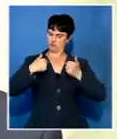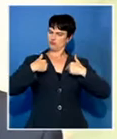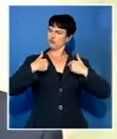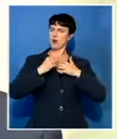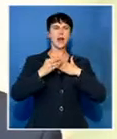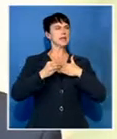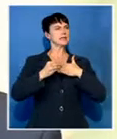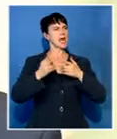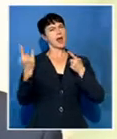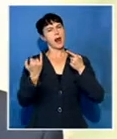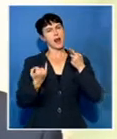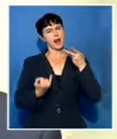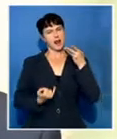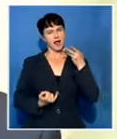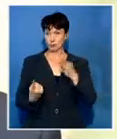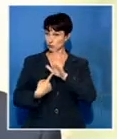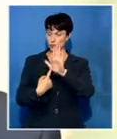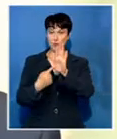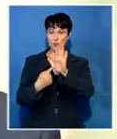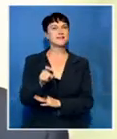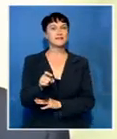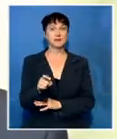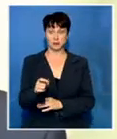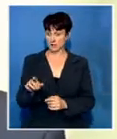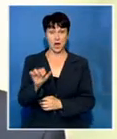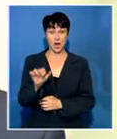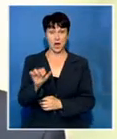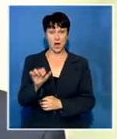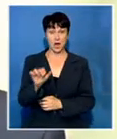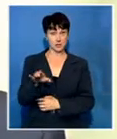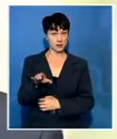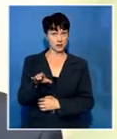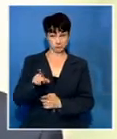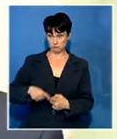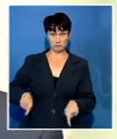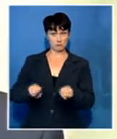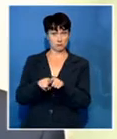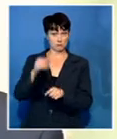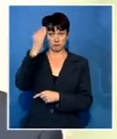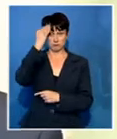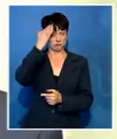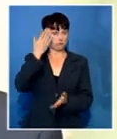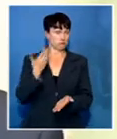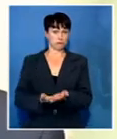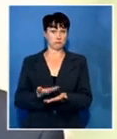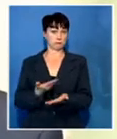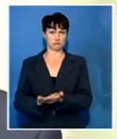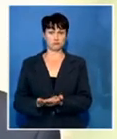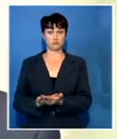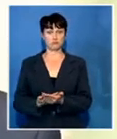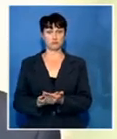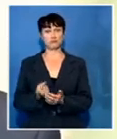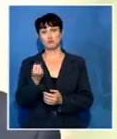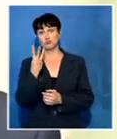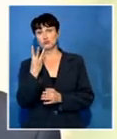the leadership qualities. You would. In the ANC, there is no doubt that perhaps in a few